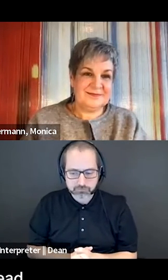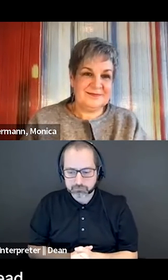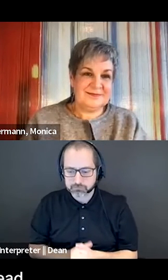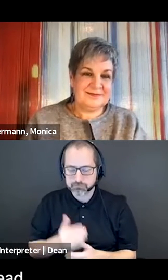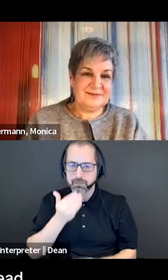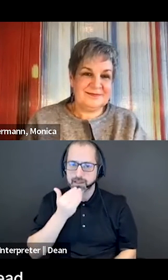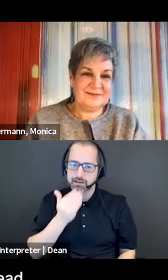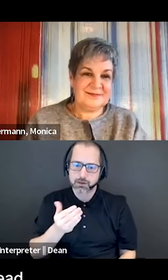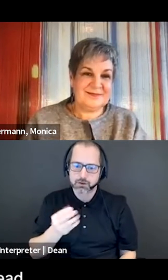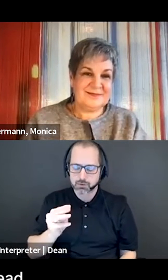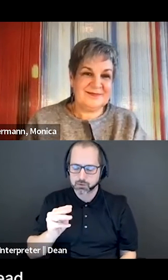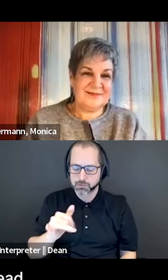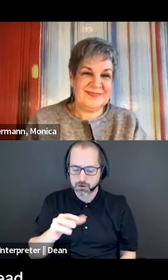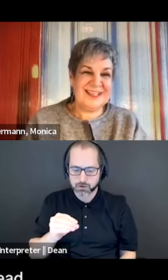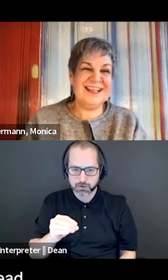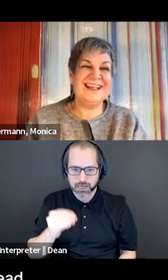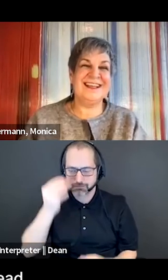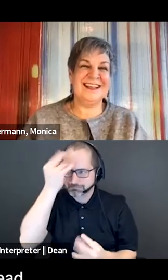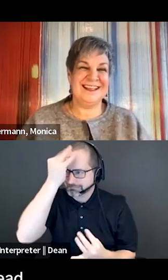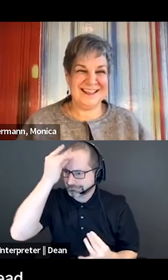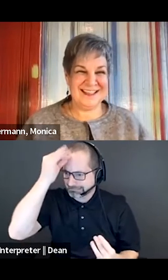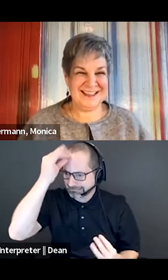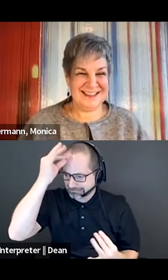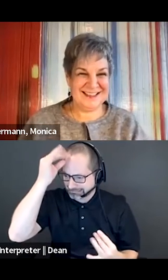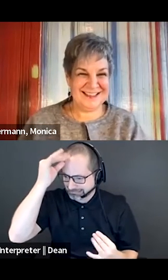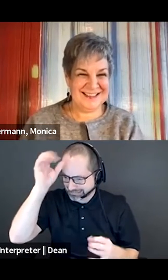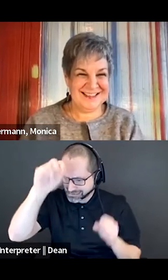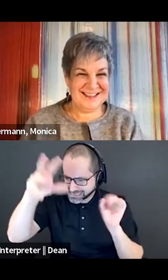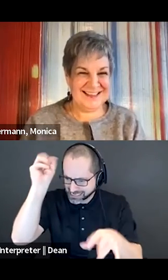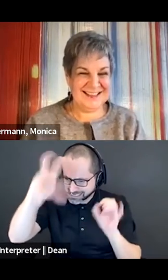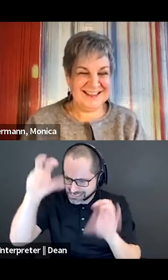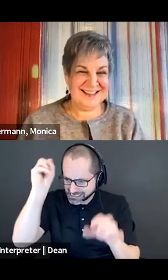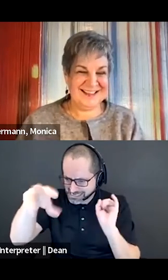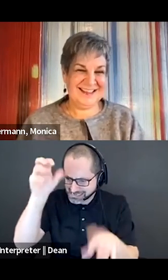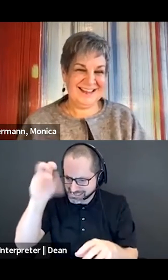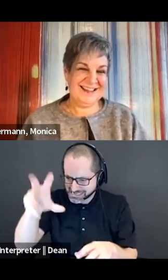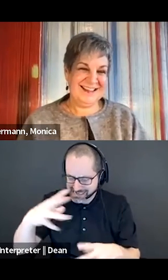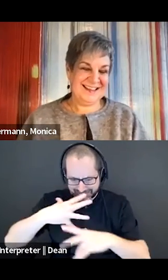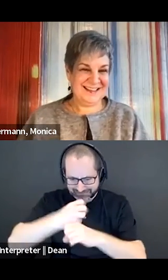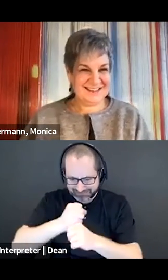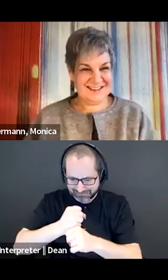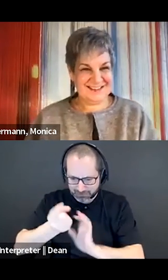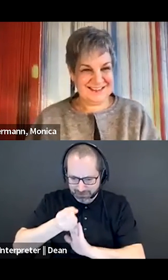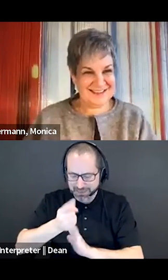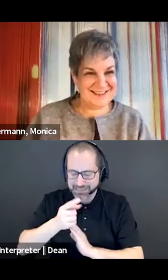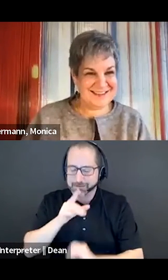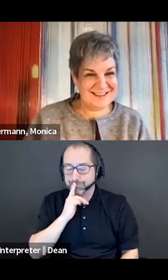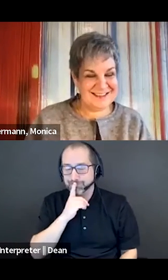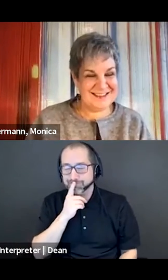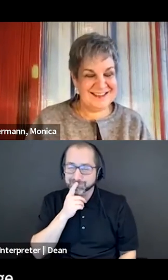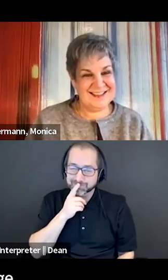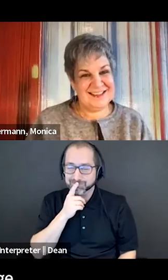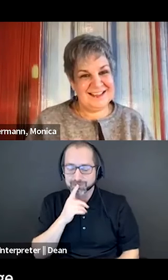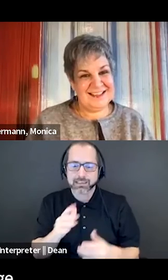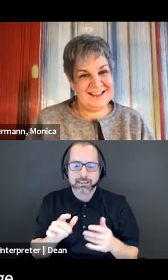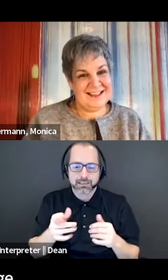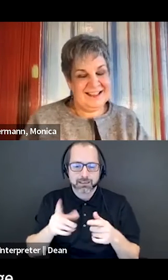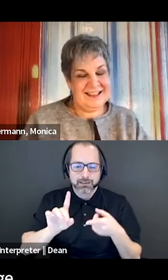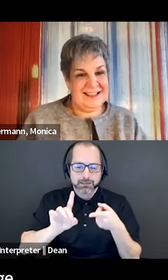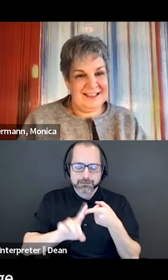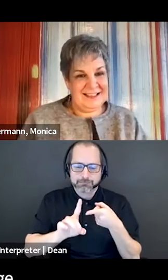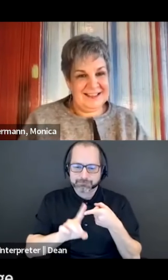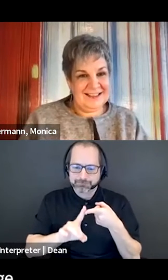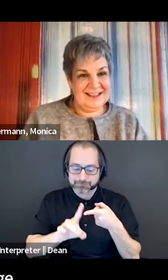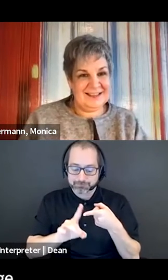There's so much rattling around in my head that I'd like to say, so it's really hard to do this. But first and foremost, I just want to say when it